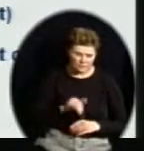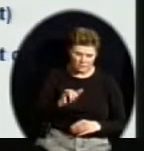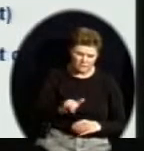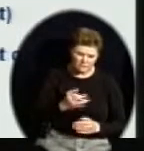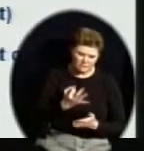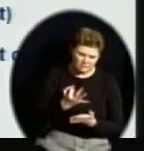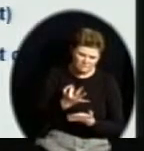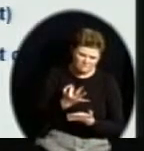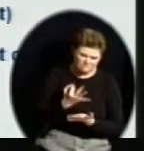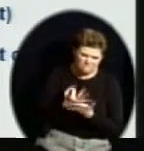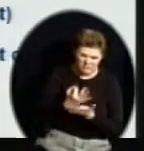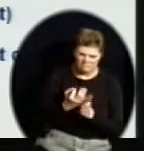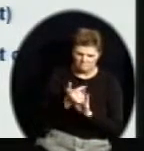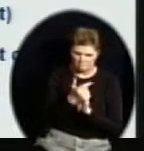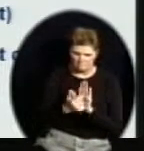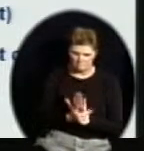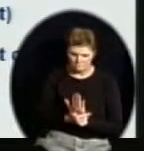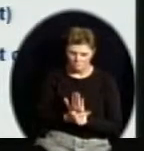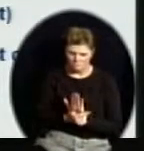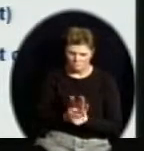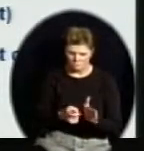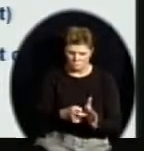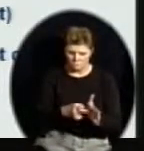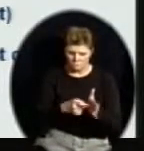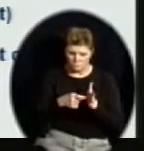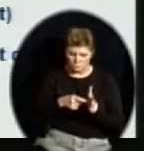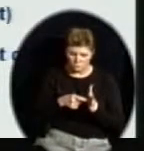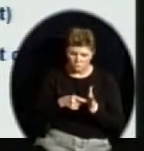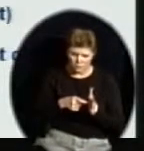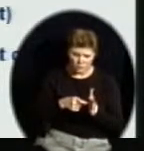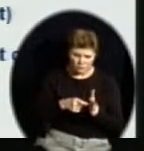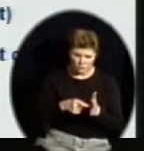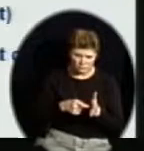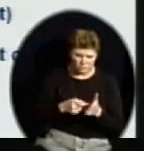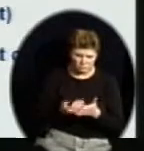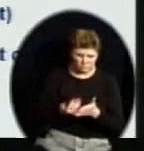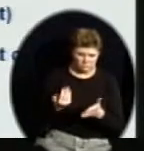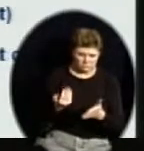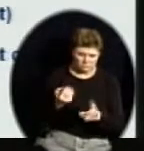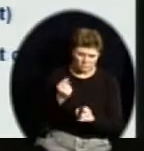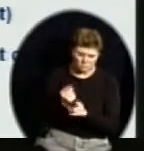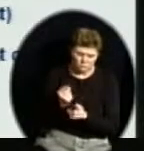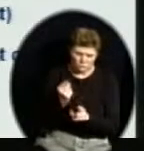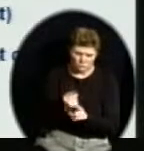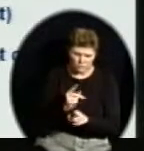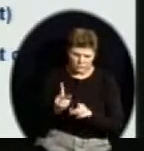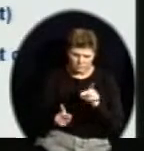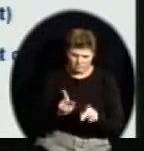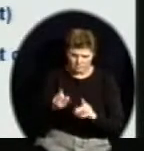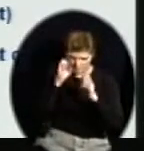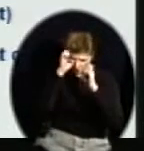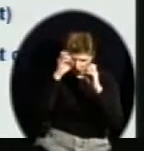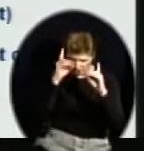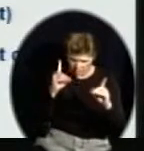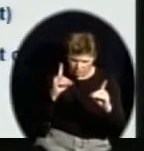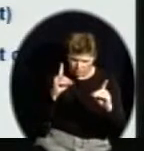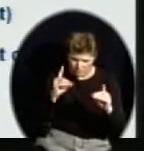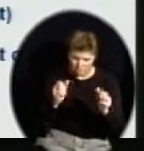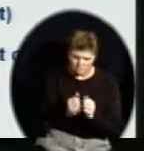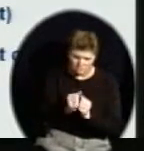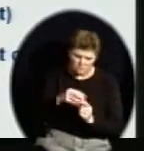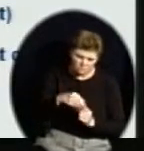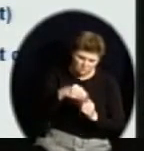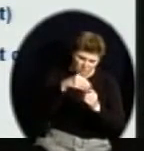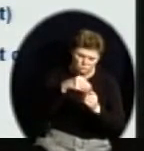law. It requires a free appropriate public education with specially designed instruction